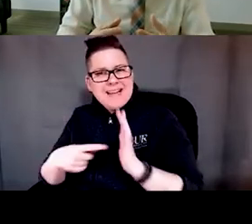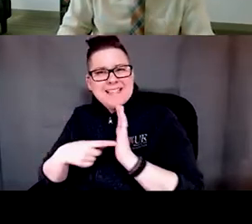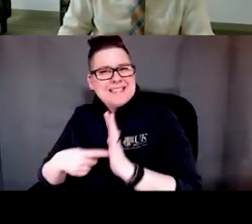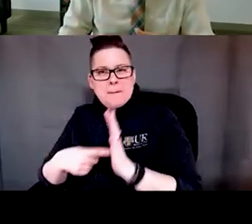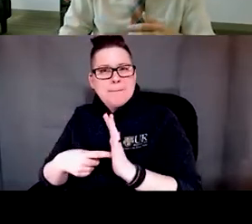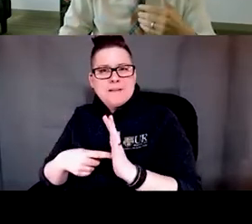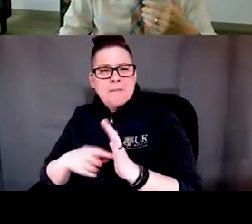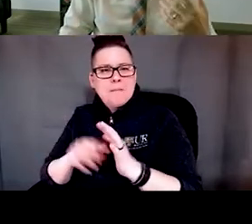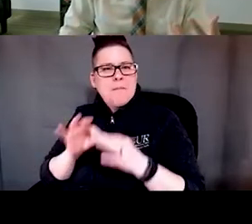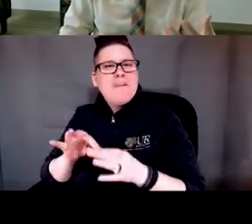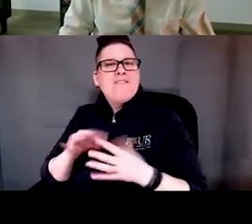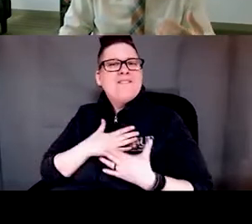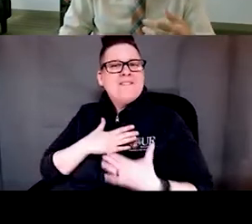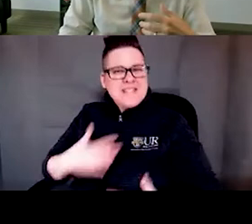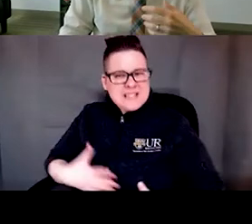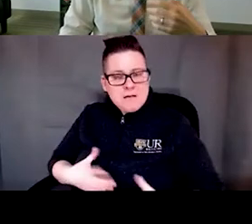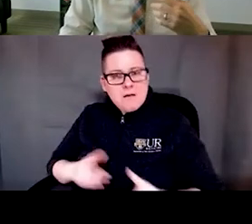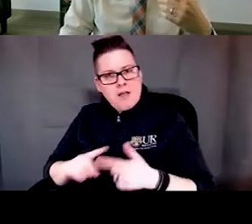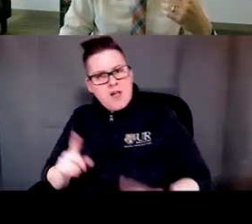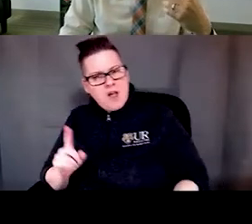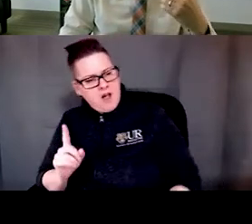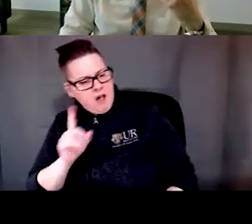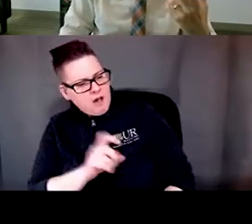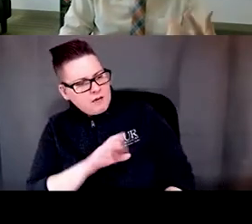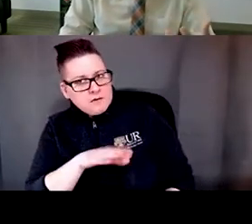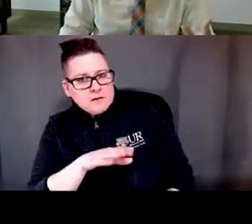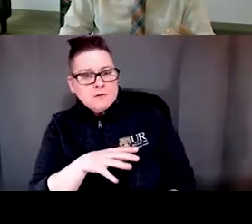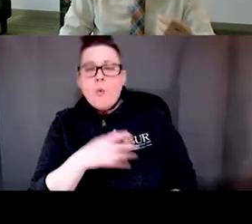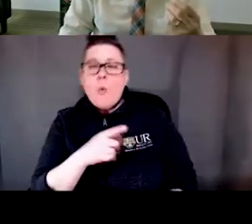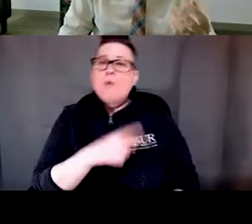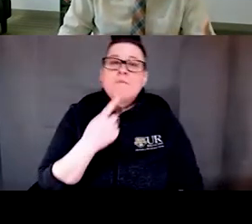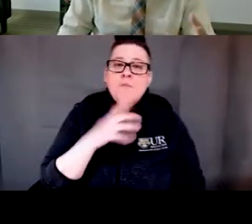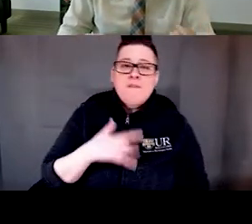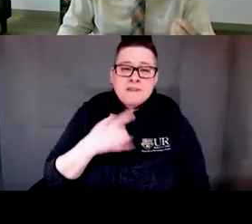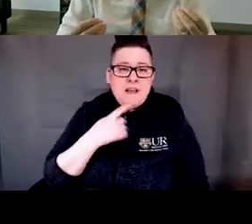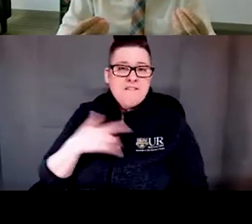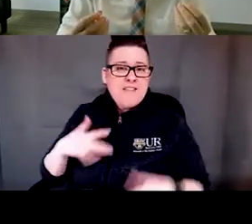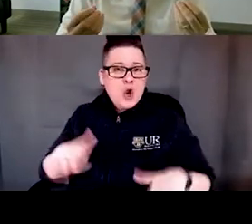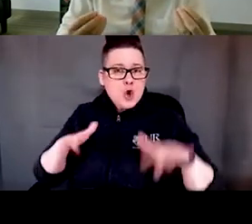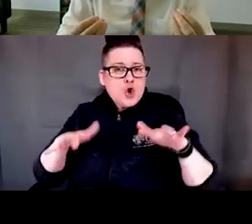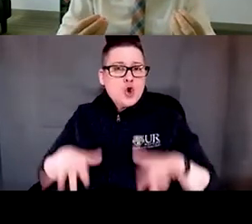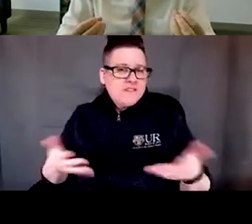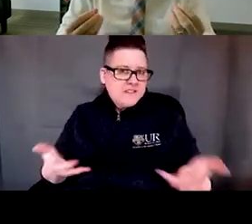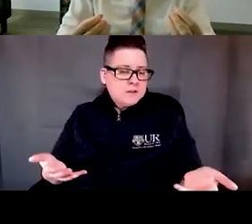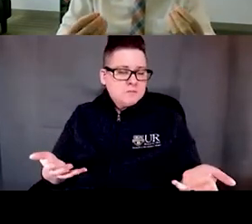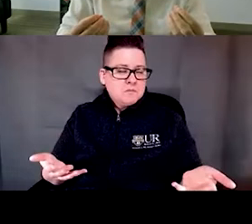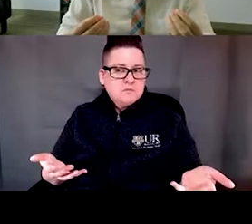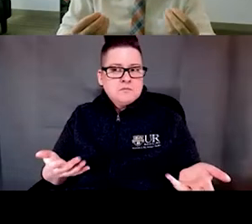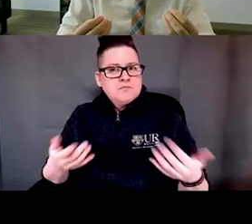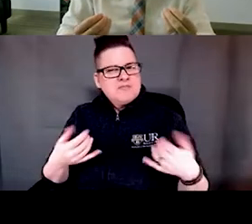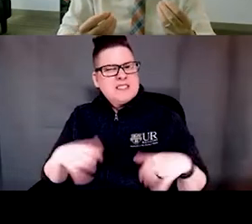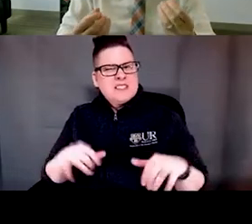this. And then when you ask them about, or even feeling nervous, right? Because that's still a